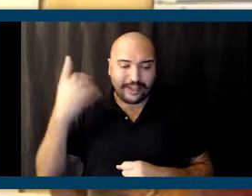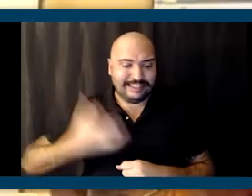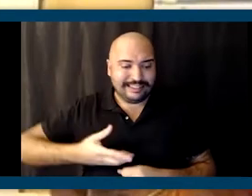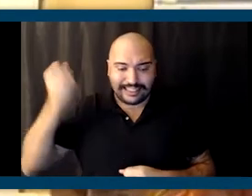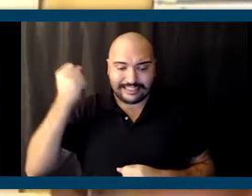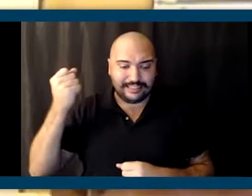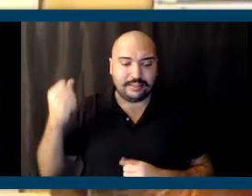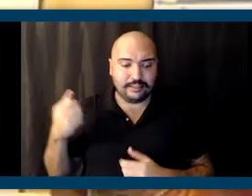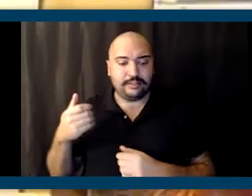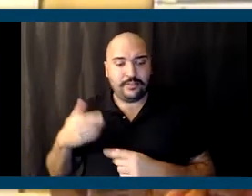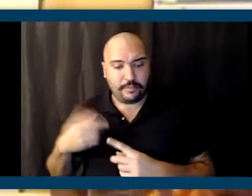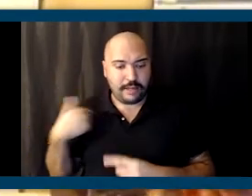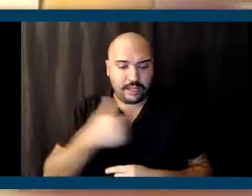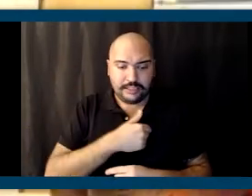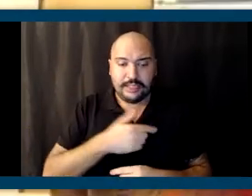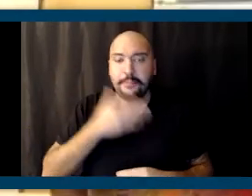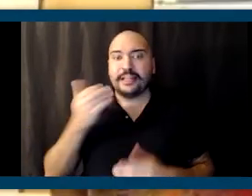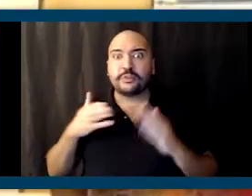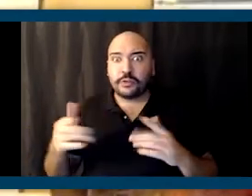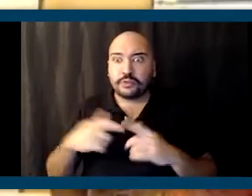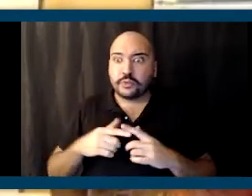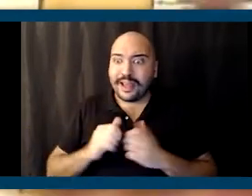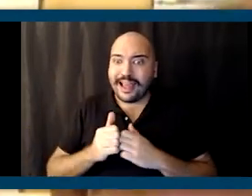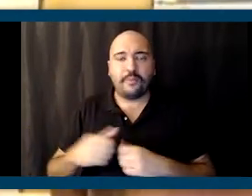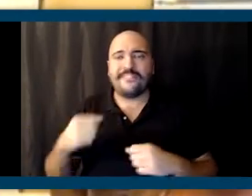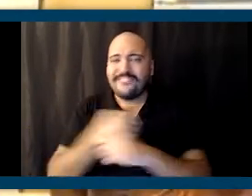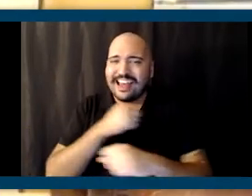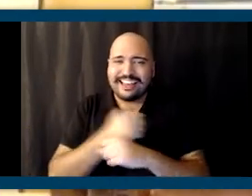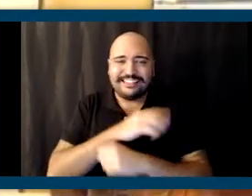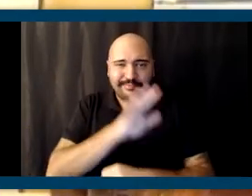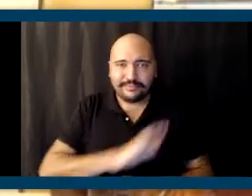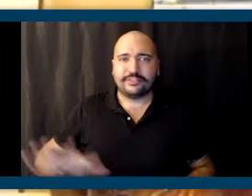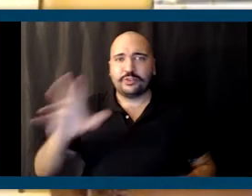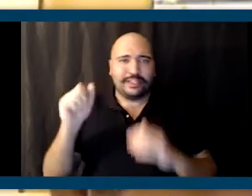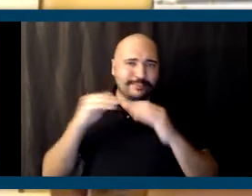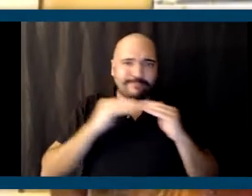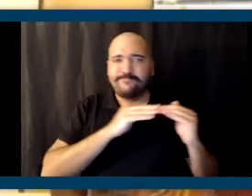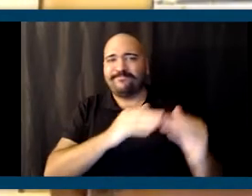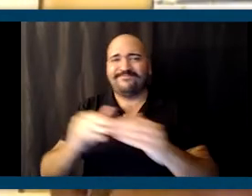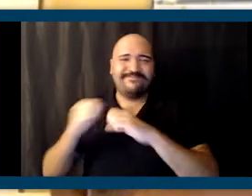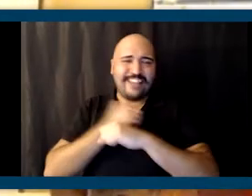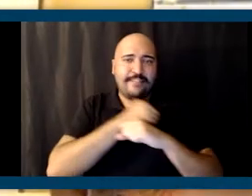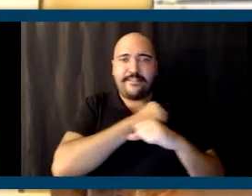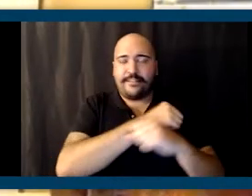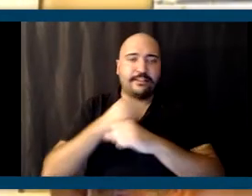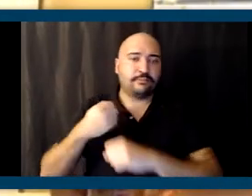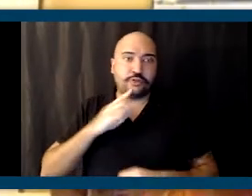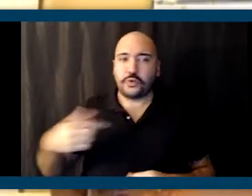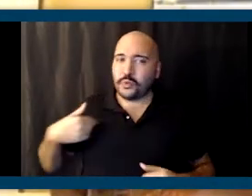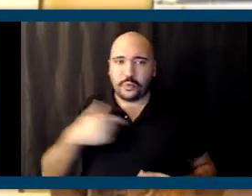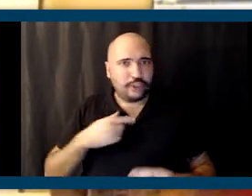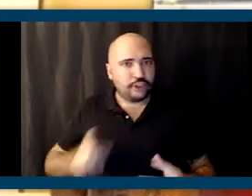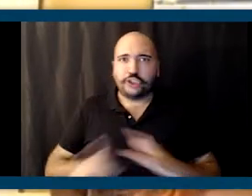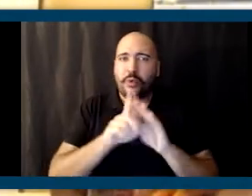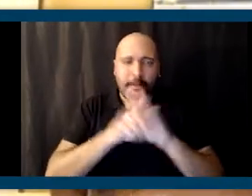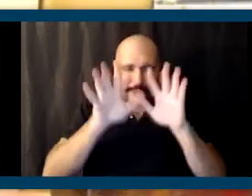the best way we can do that consistently is to fight across the nation with others, but also to make sure that we turn out in record numbers across